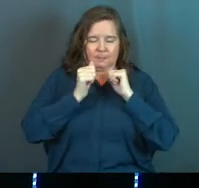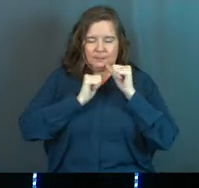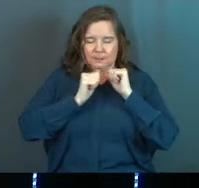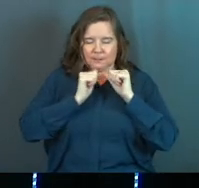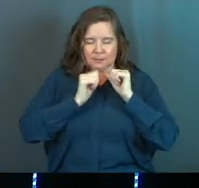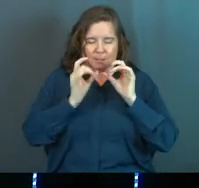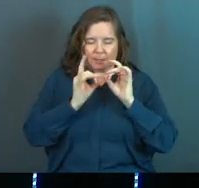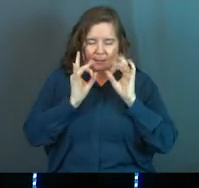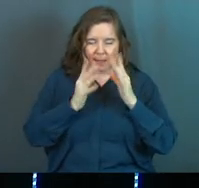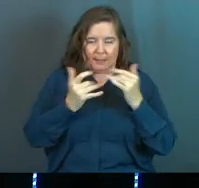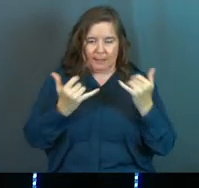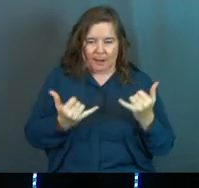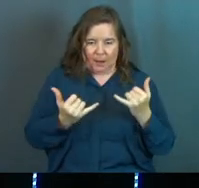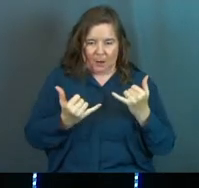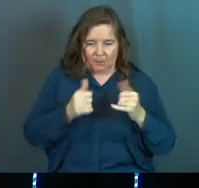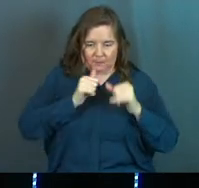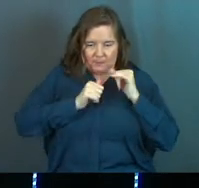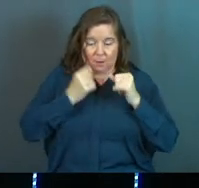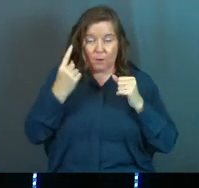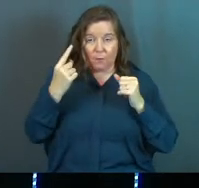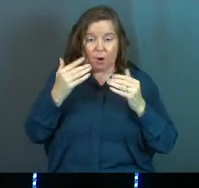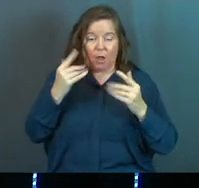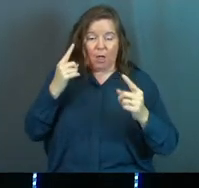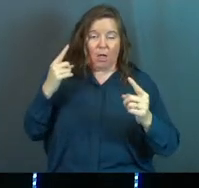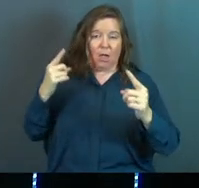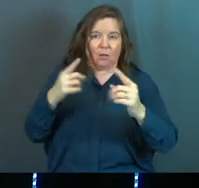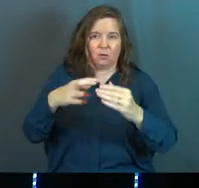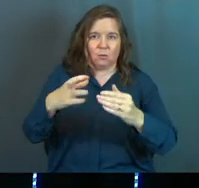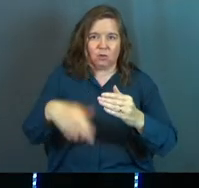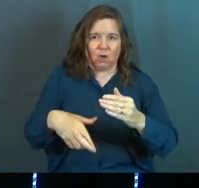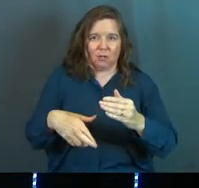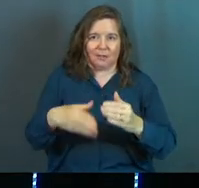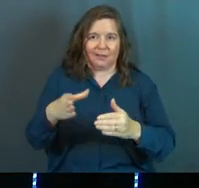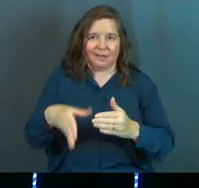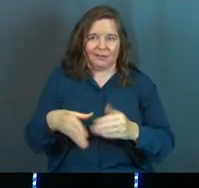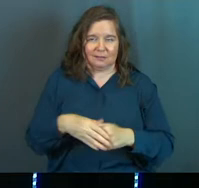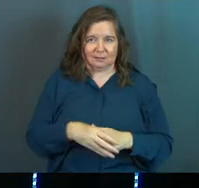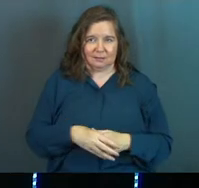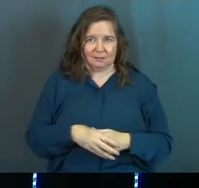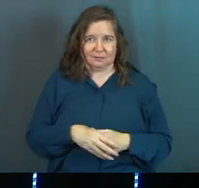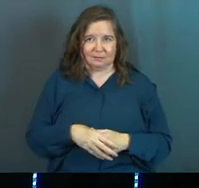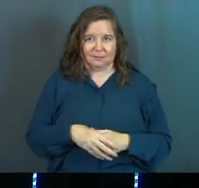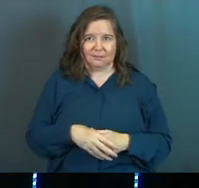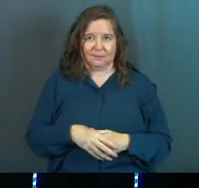and hate the now so that we can get to the result that's at the end.